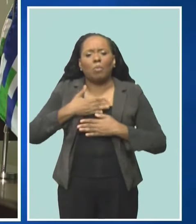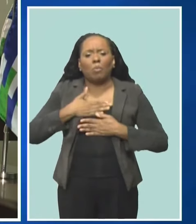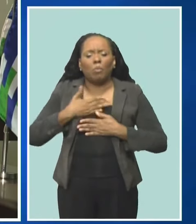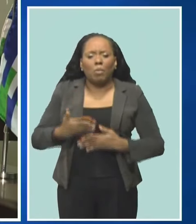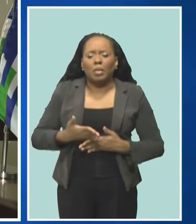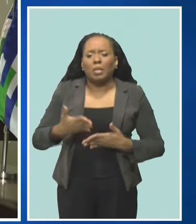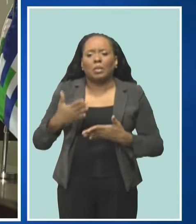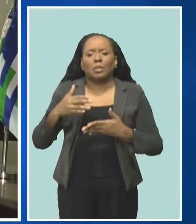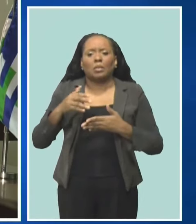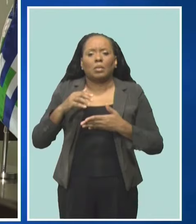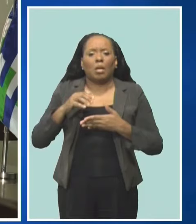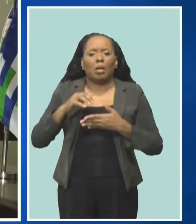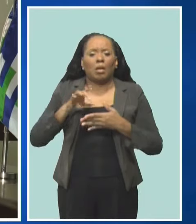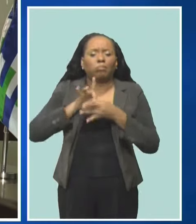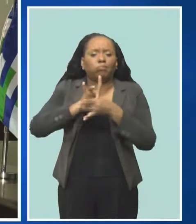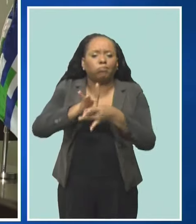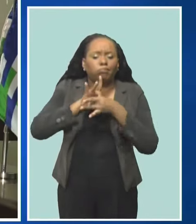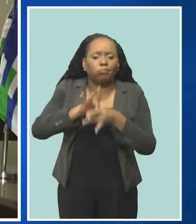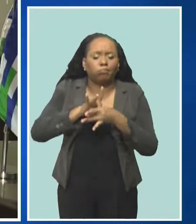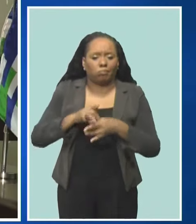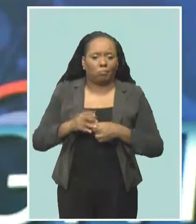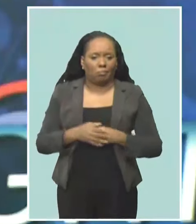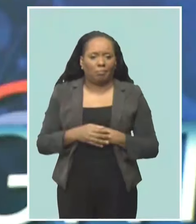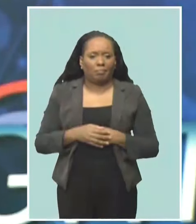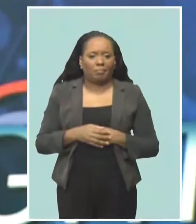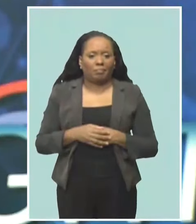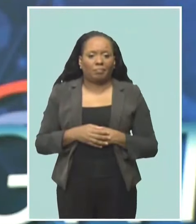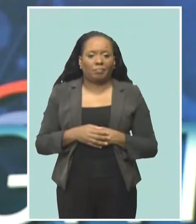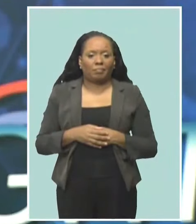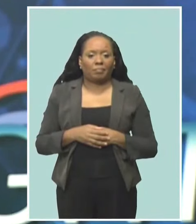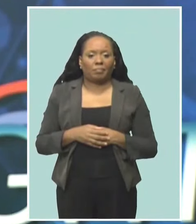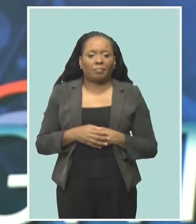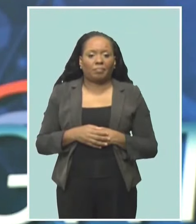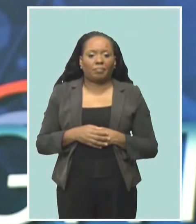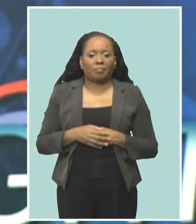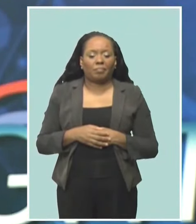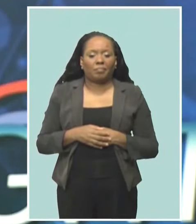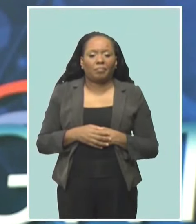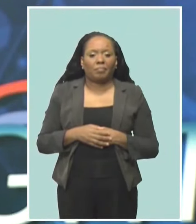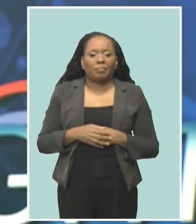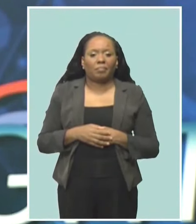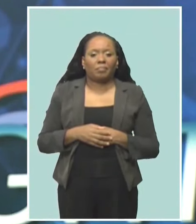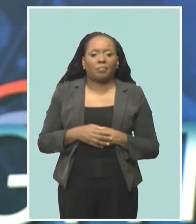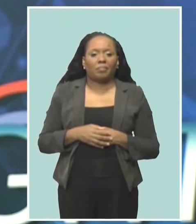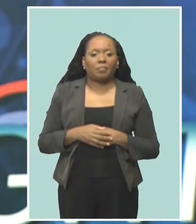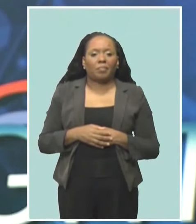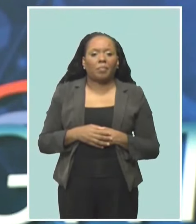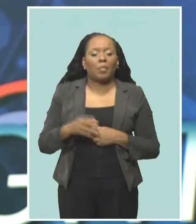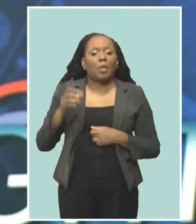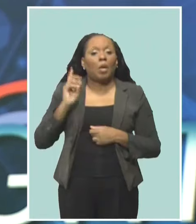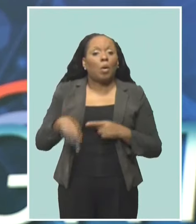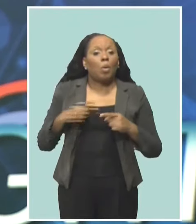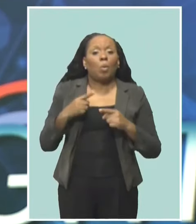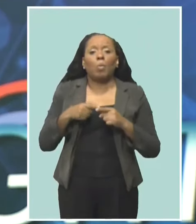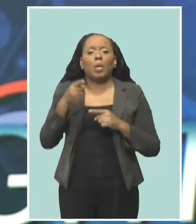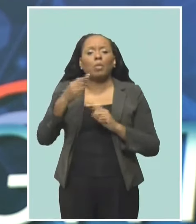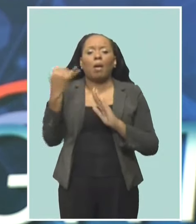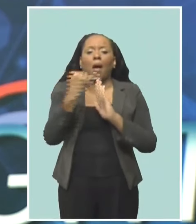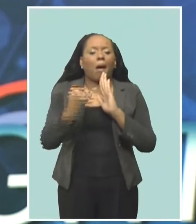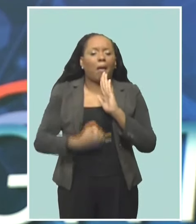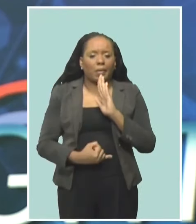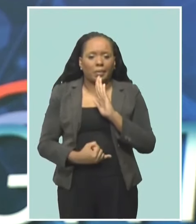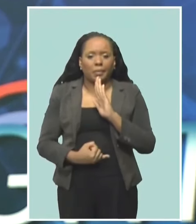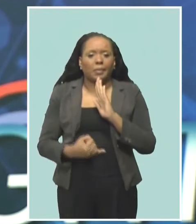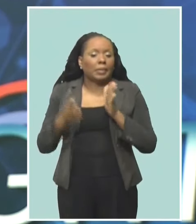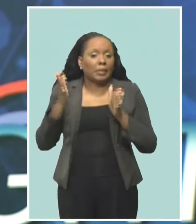and for working with us. Art as a business is challenging in Barbados. That observation